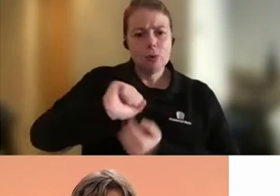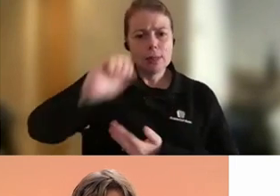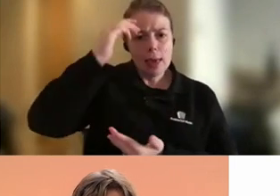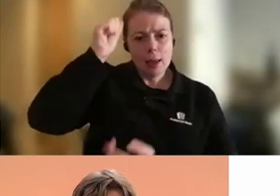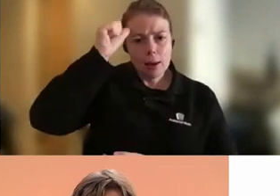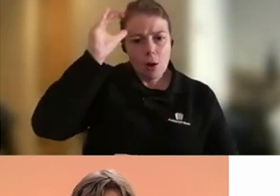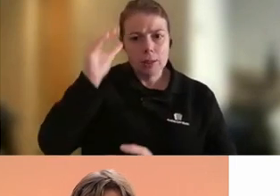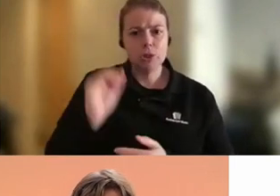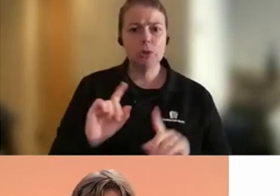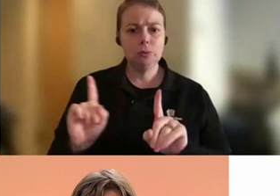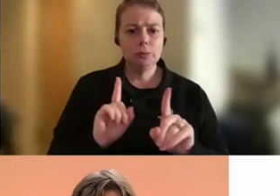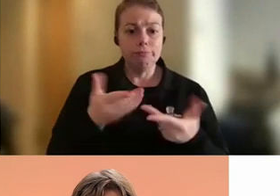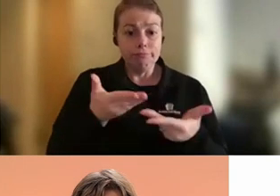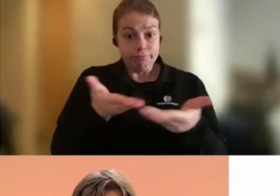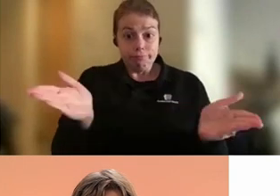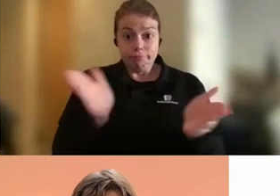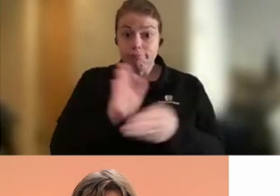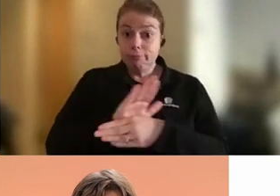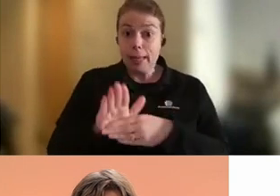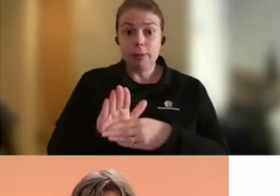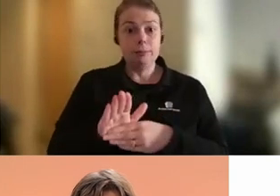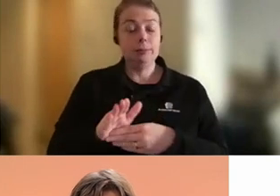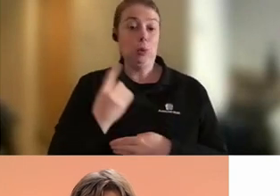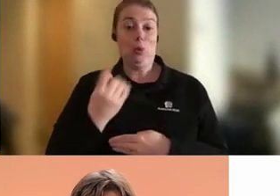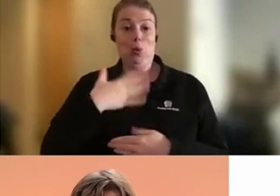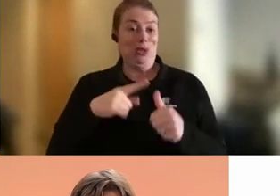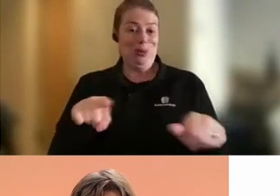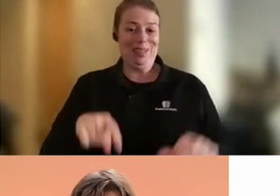And I'll throw that open to the panel to whoever wants to take it first.